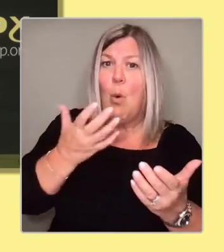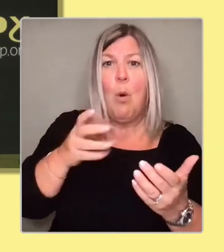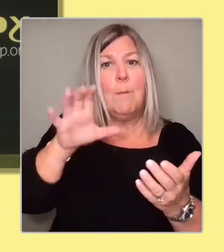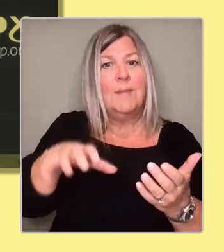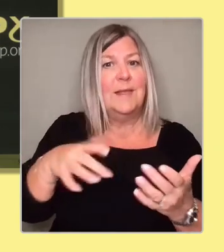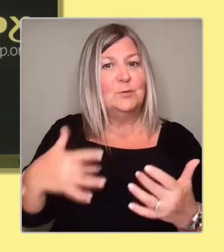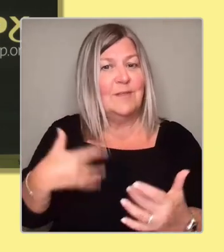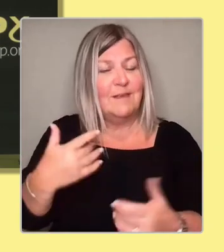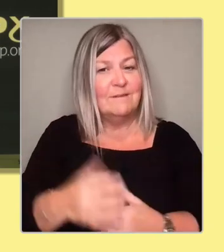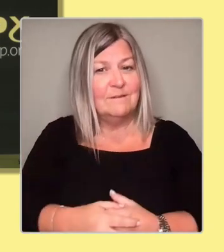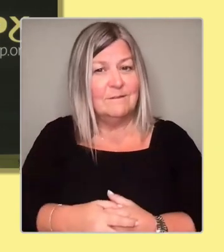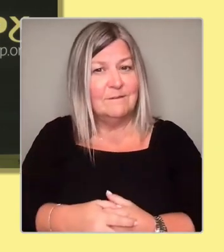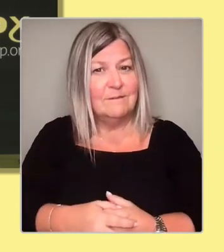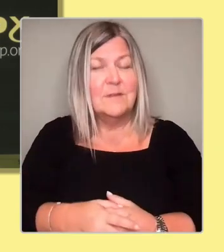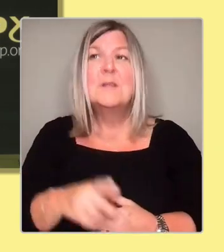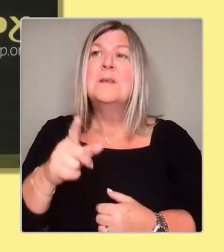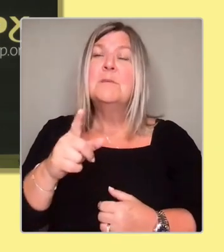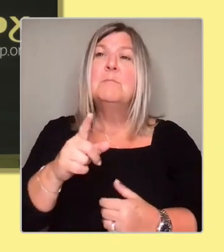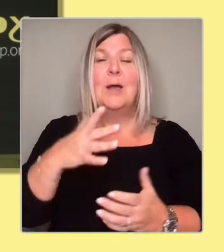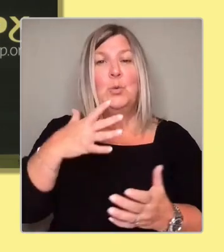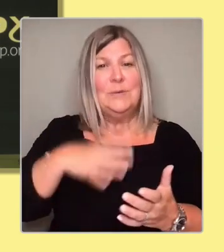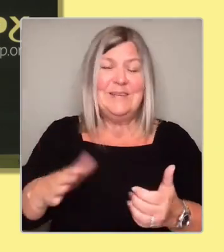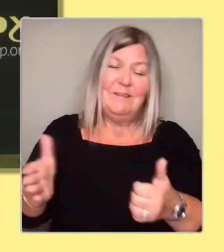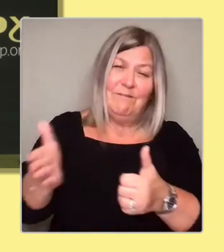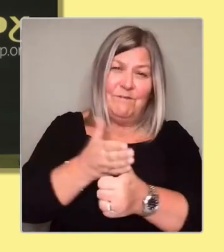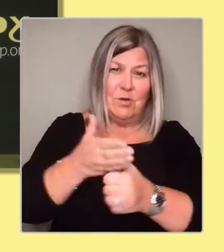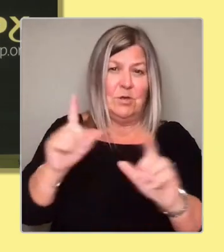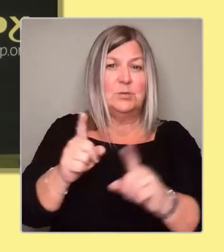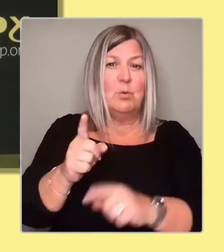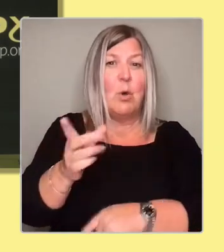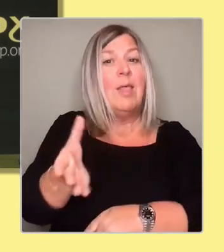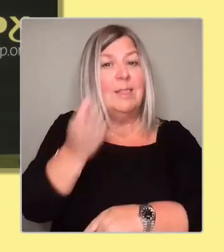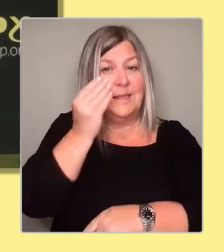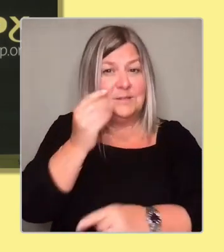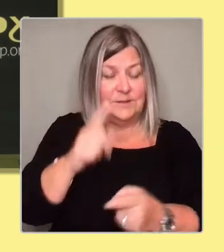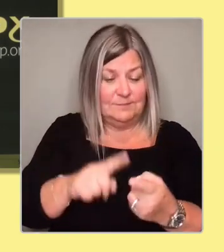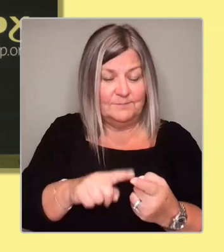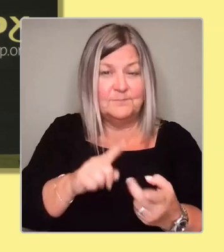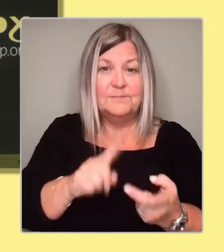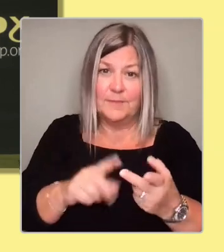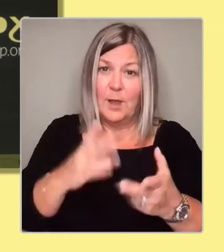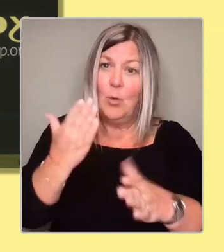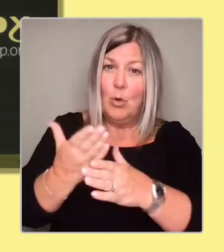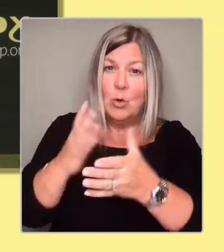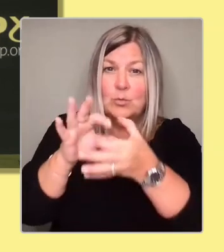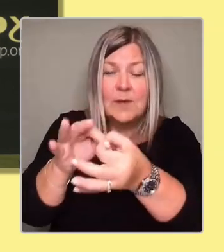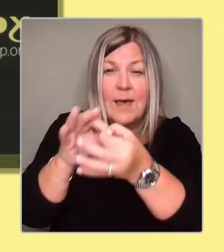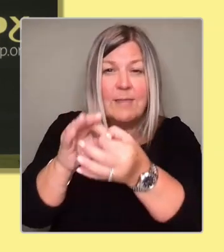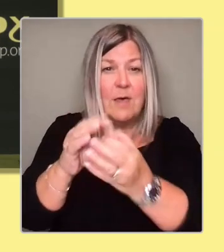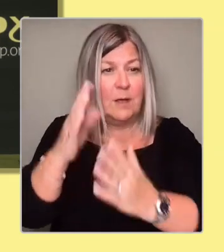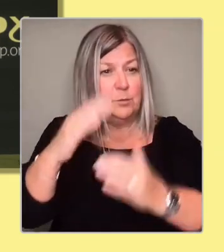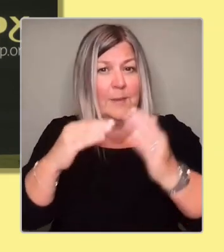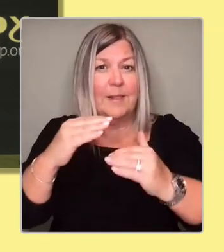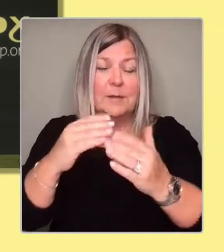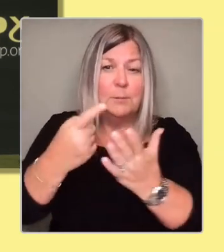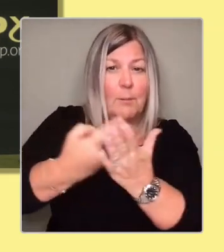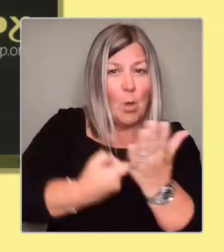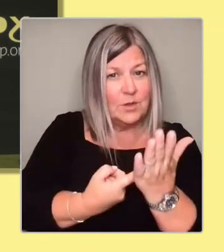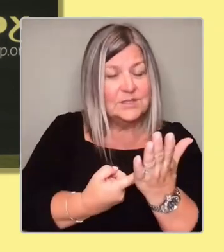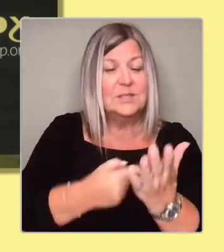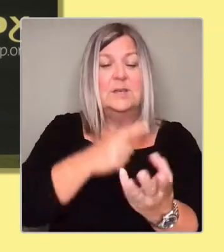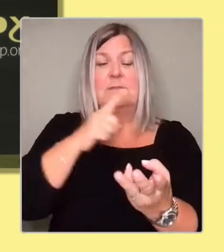working together to build policy, working together to campaign, and then ensuring as a government,